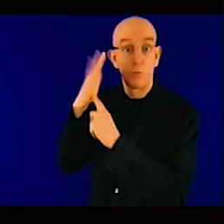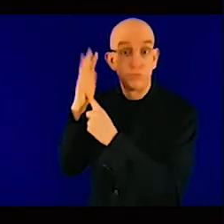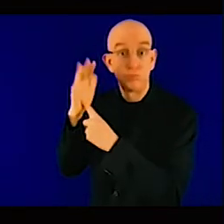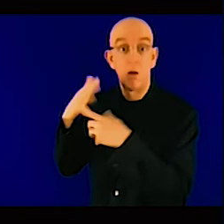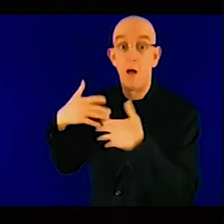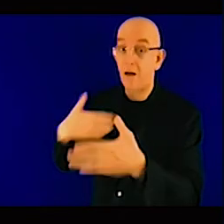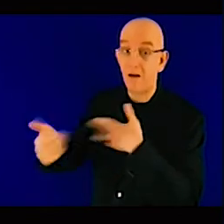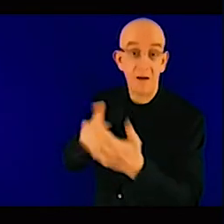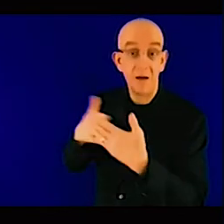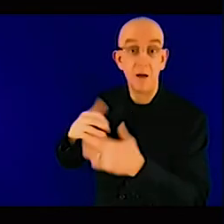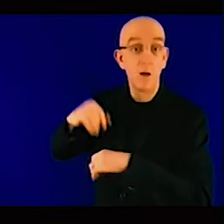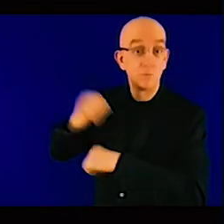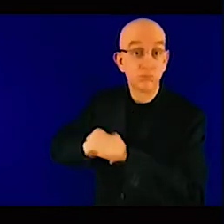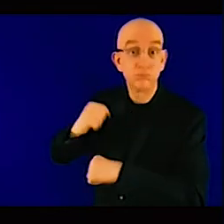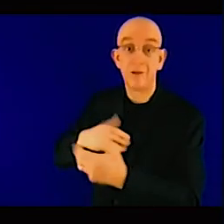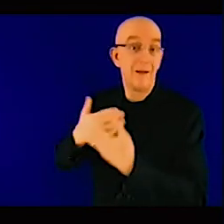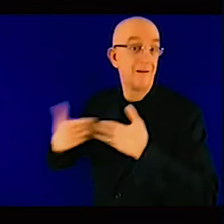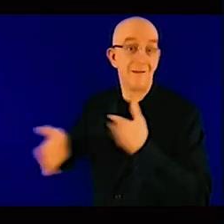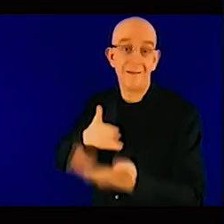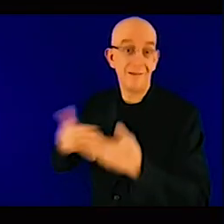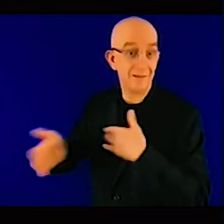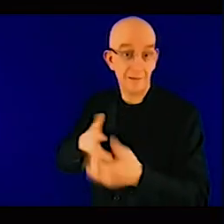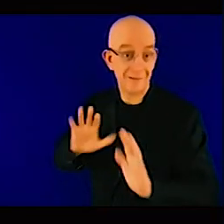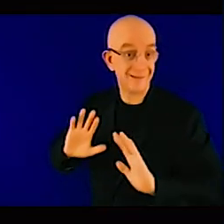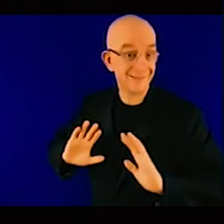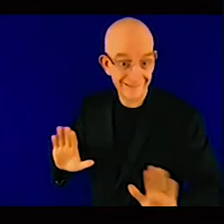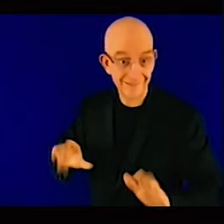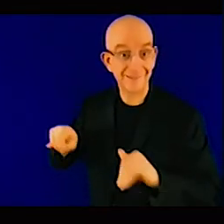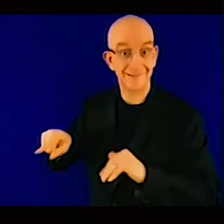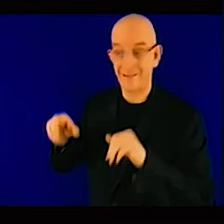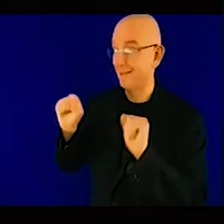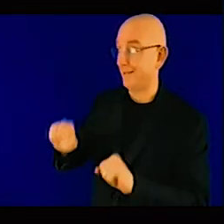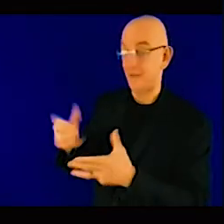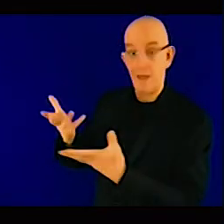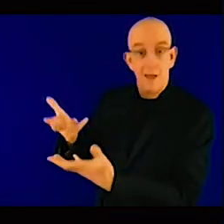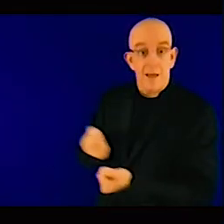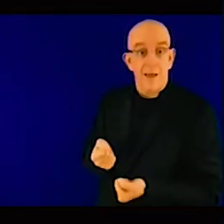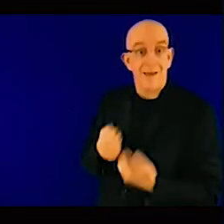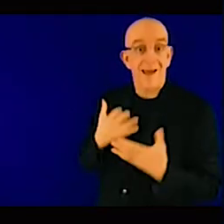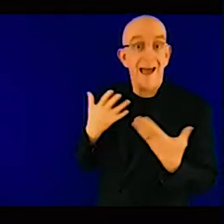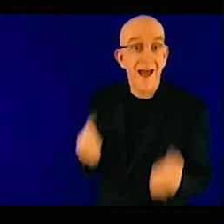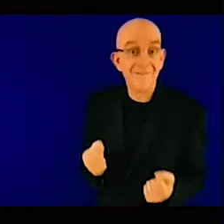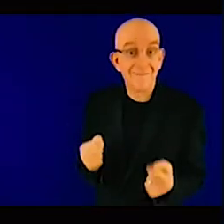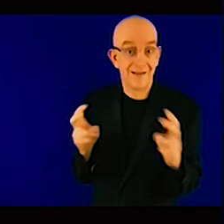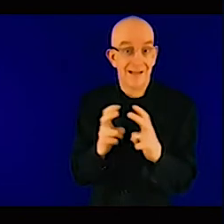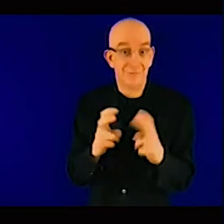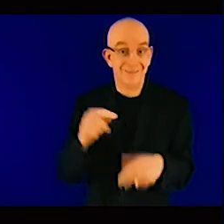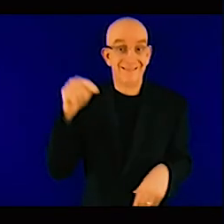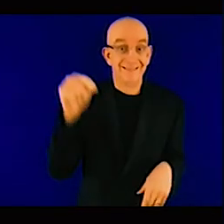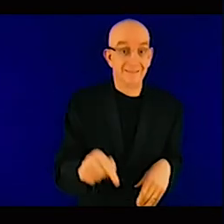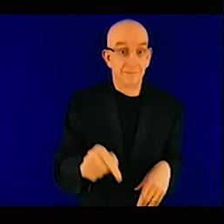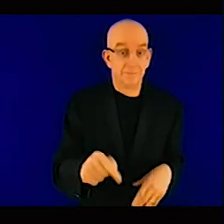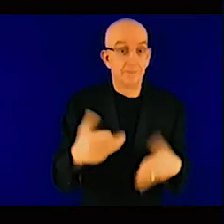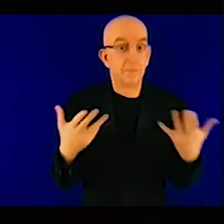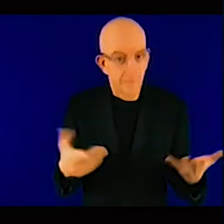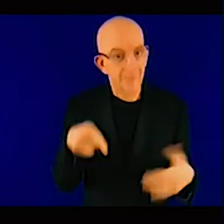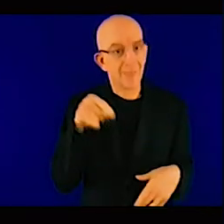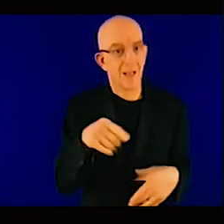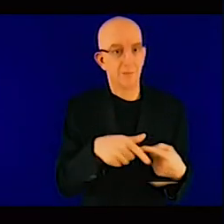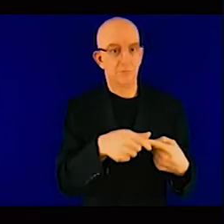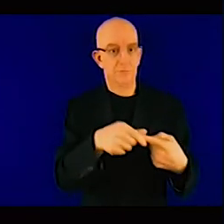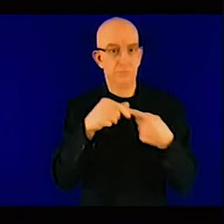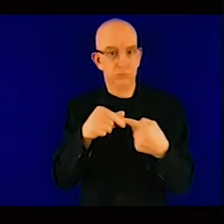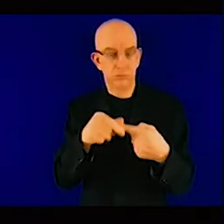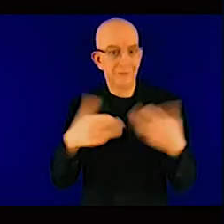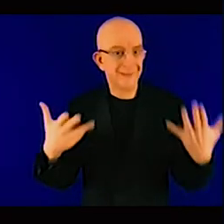PPPs and I like the idea around the special fund for renewables or special fund for Africa which I'd also like to have